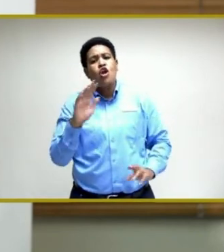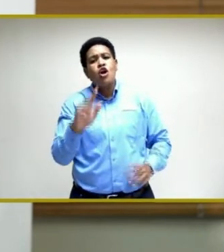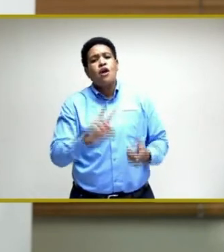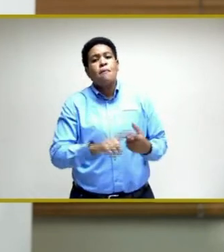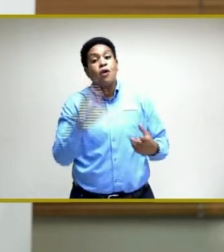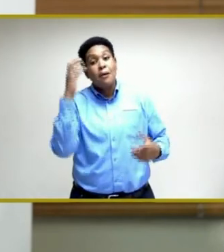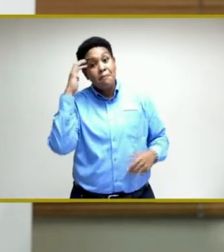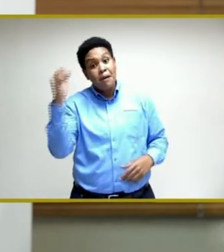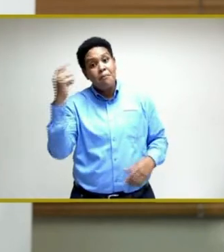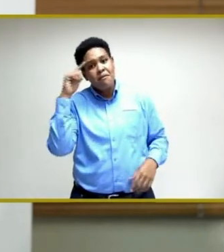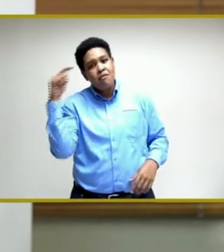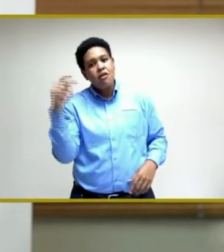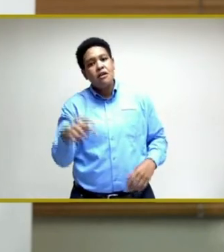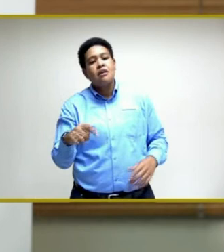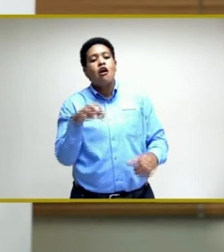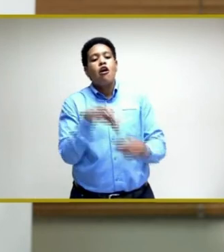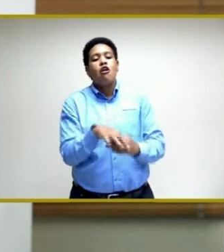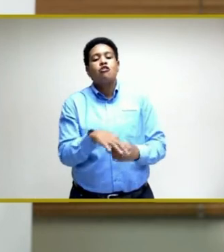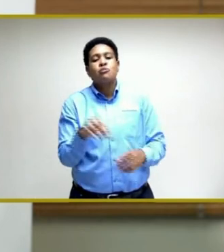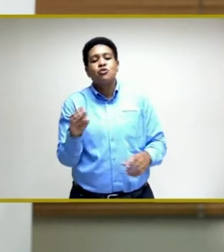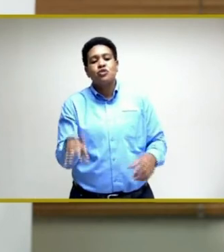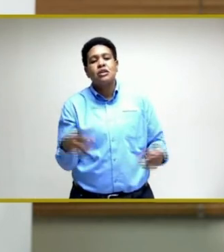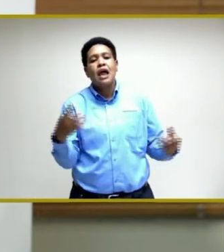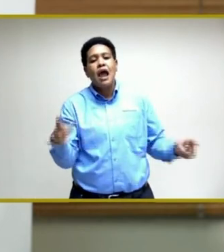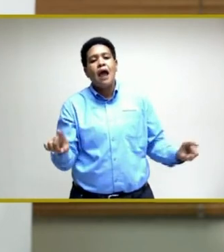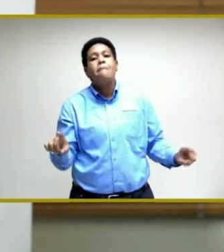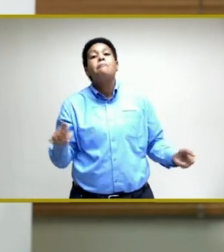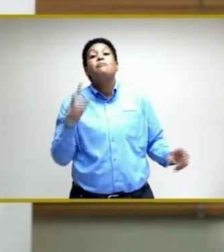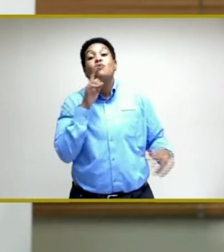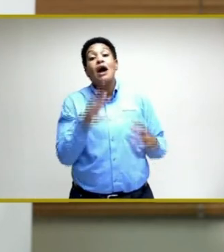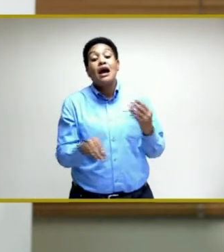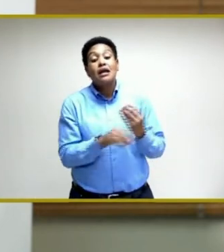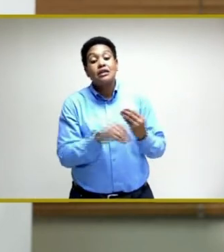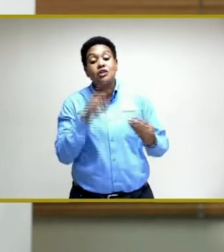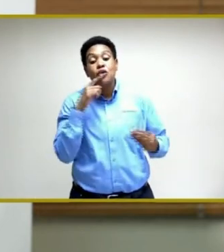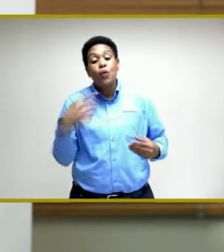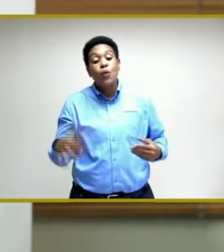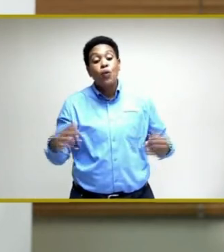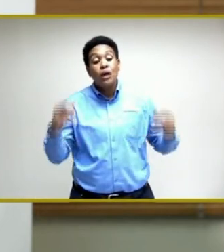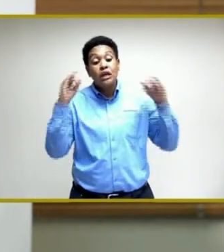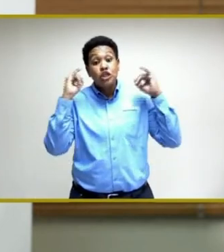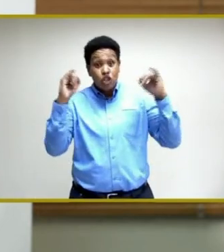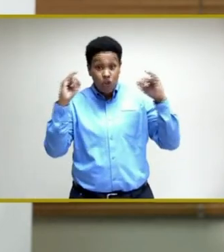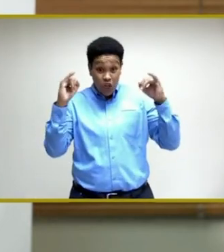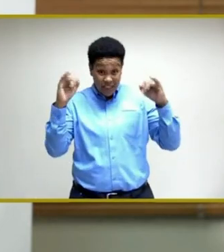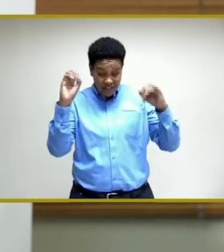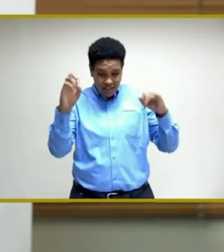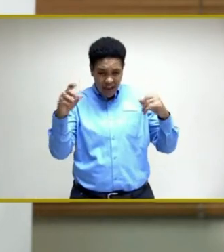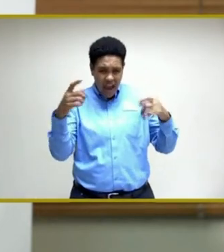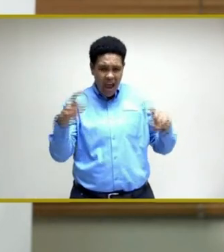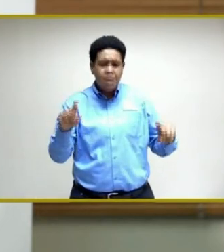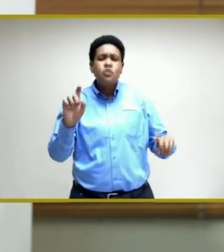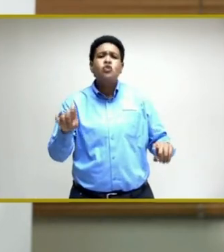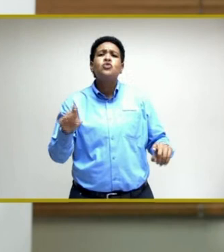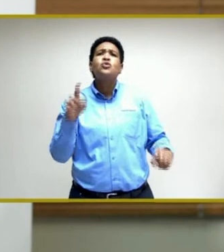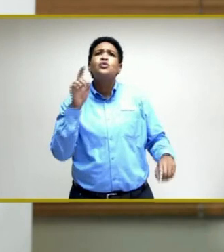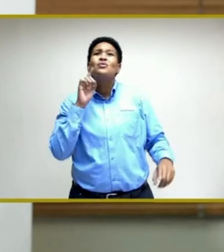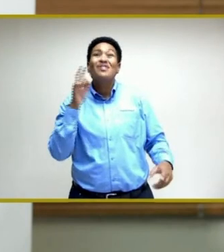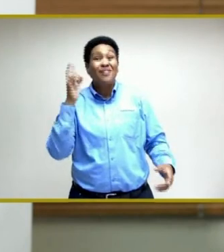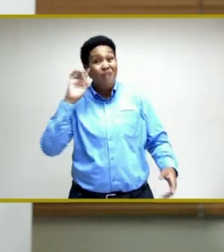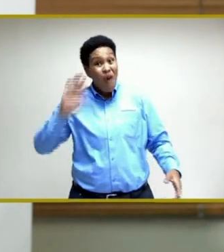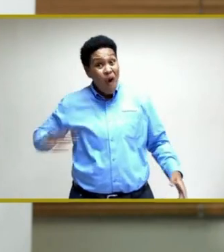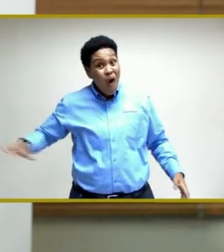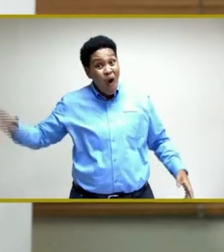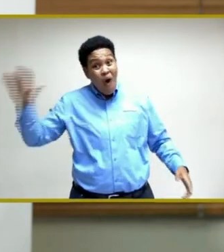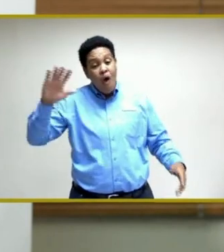for that contribution. It is also quite instructive, should be anyway, to all of us to